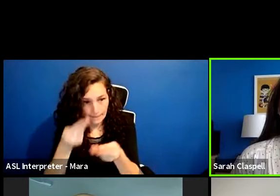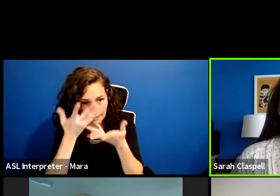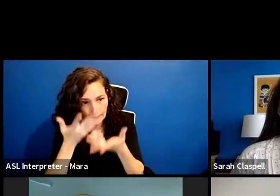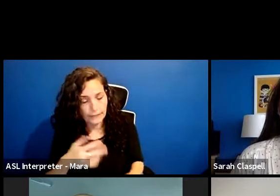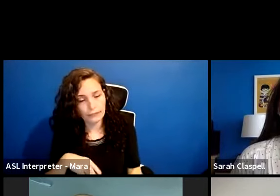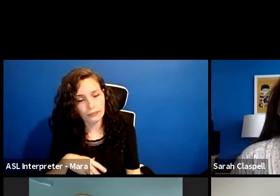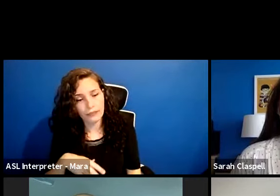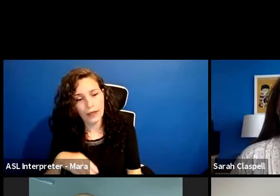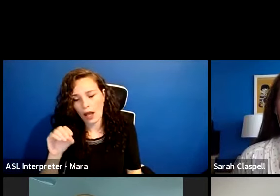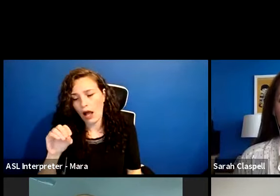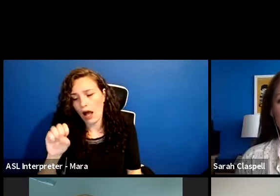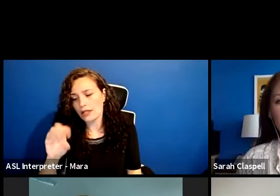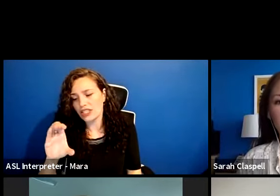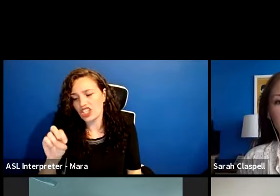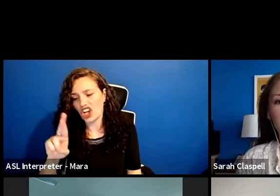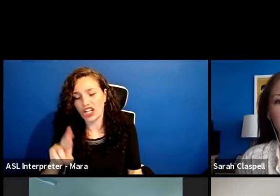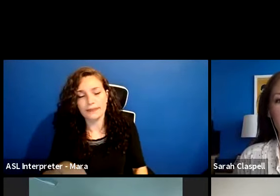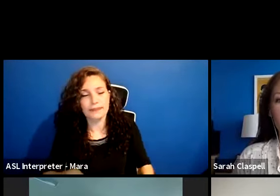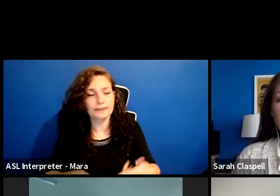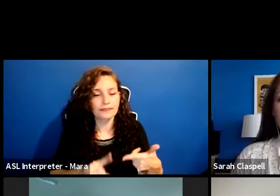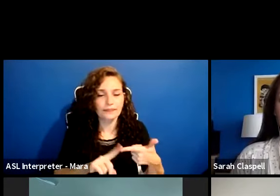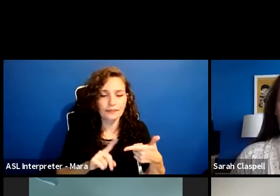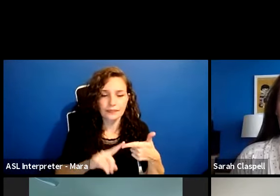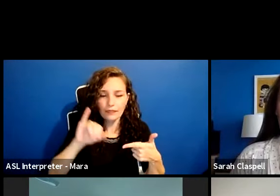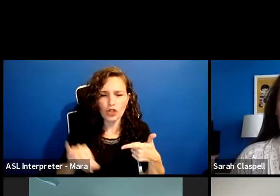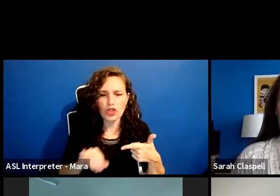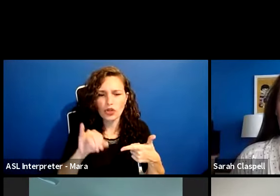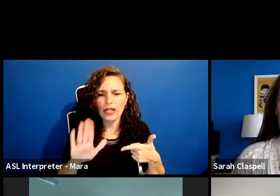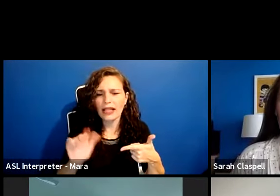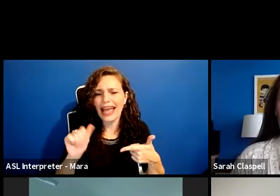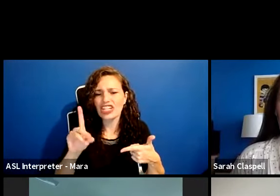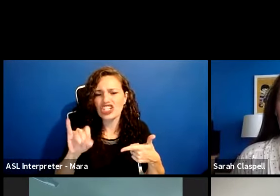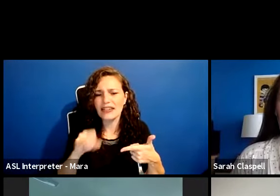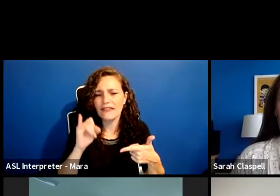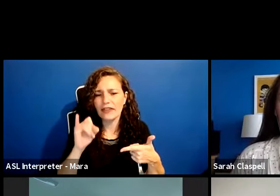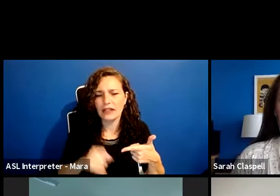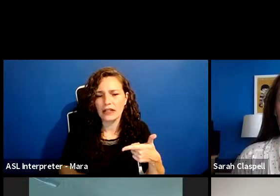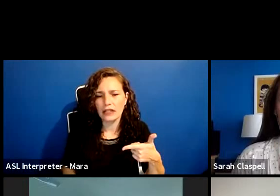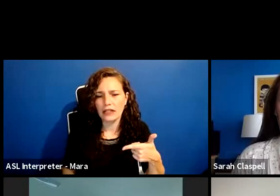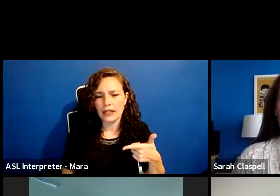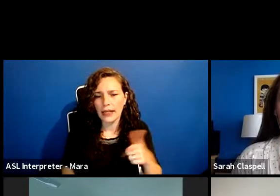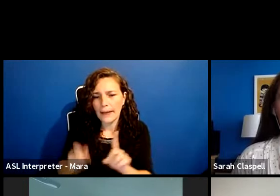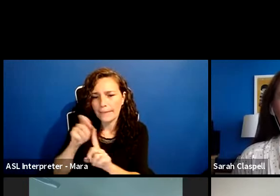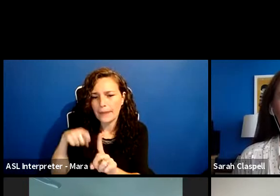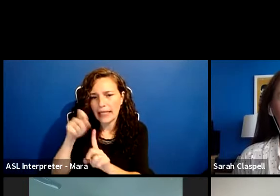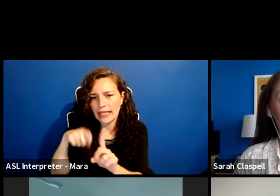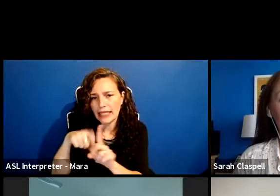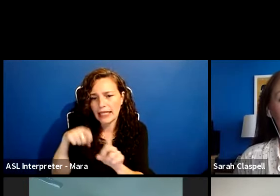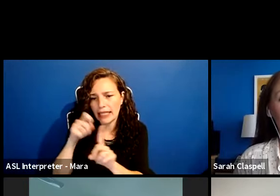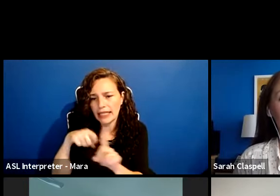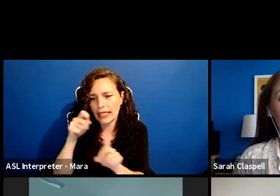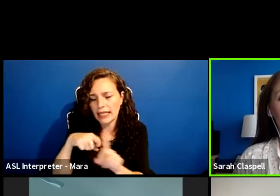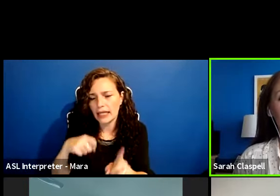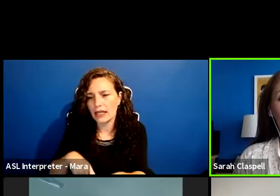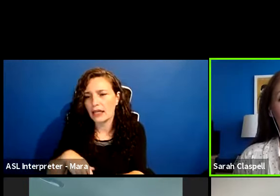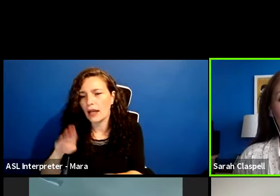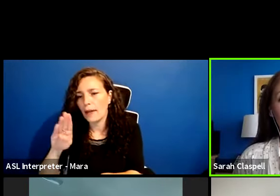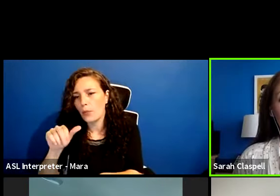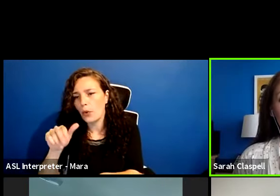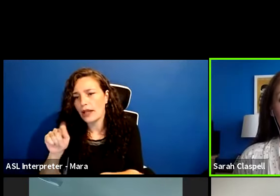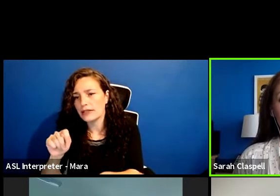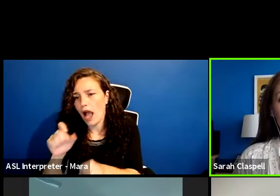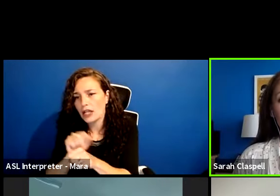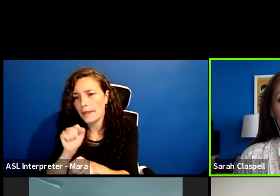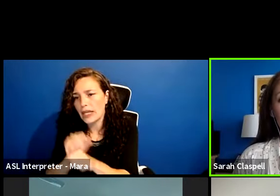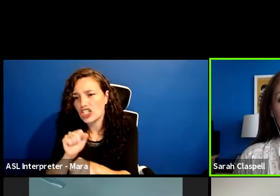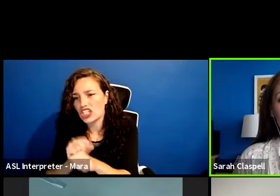Um, Oscar. Oscar, Juliet and adjective. The picky, the picky and Brent and occupation.